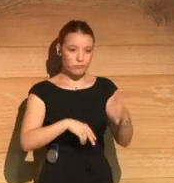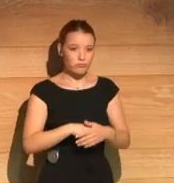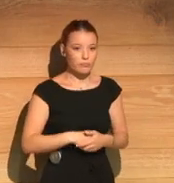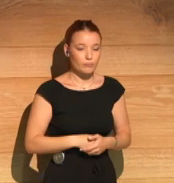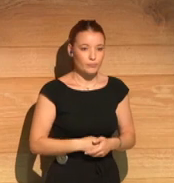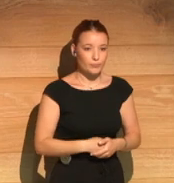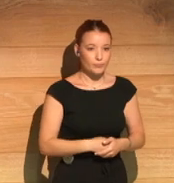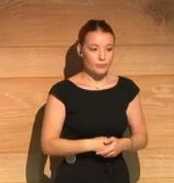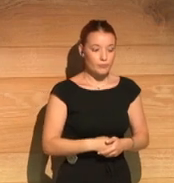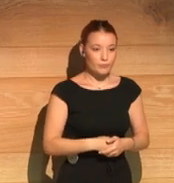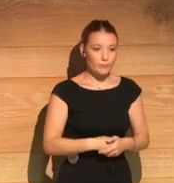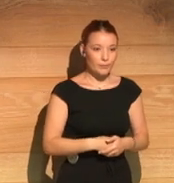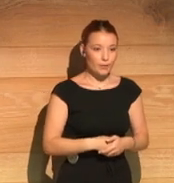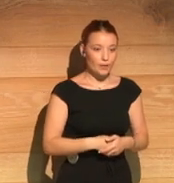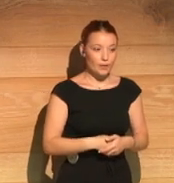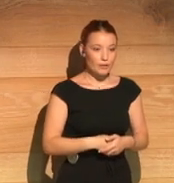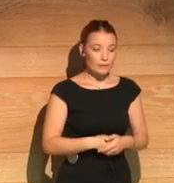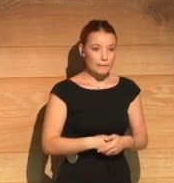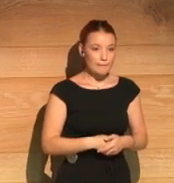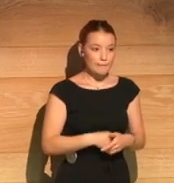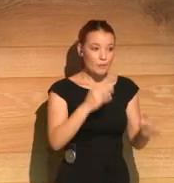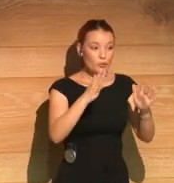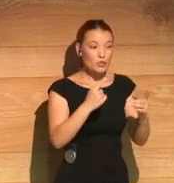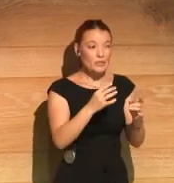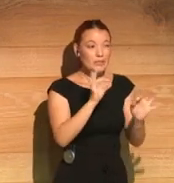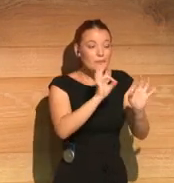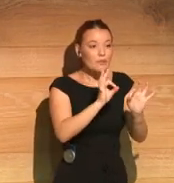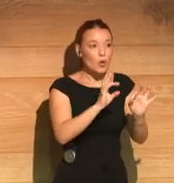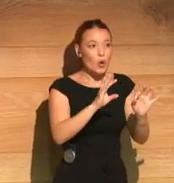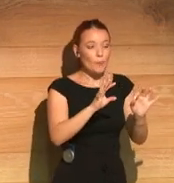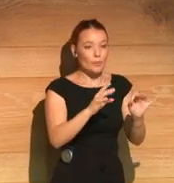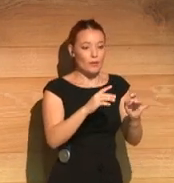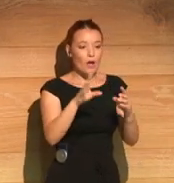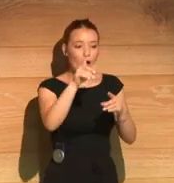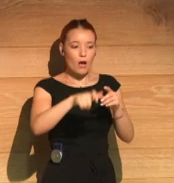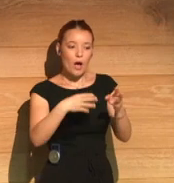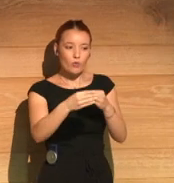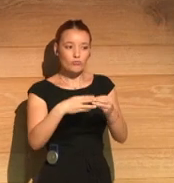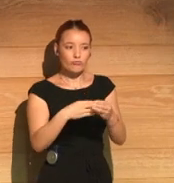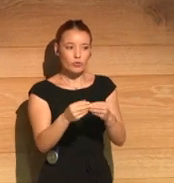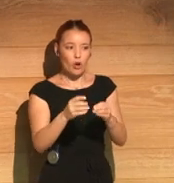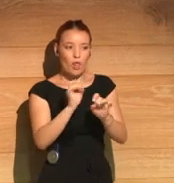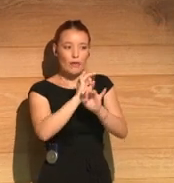read this novel. Now, at some stage, the author wants to be very clear that this is an Irish novel.